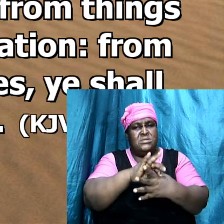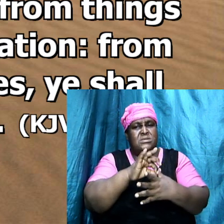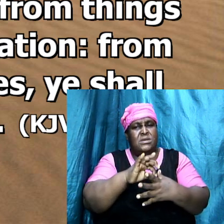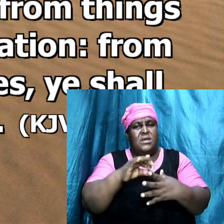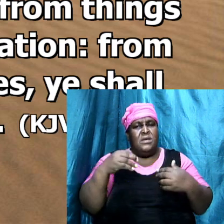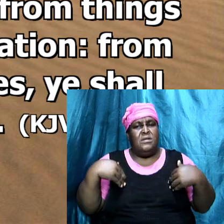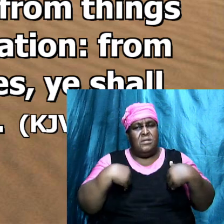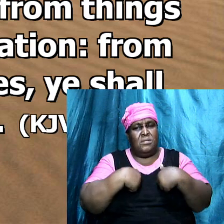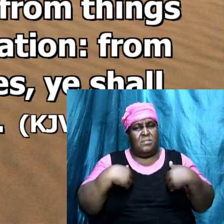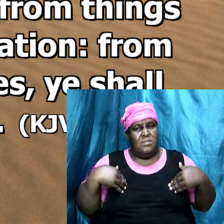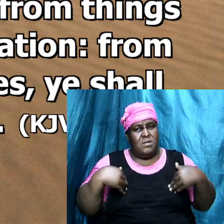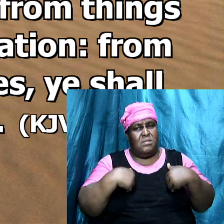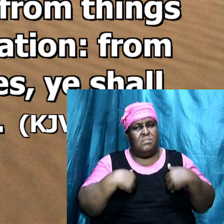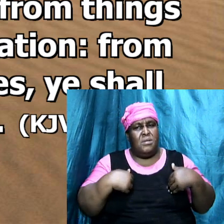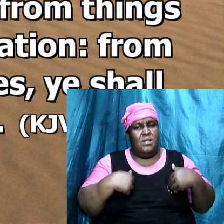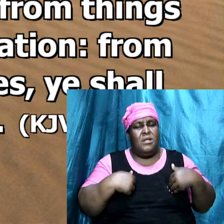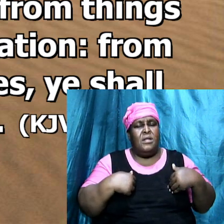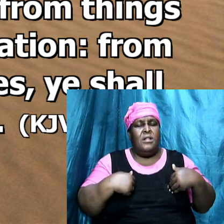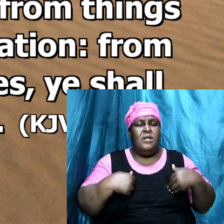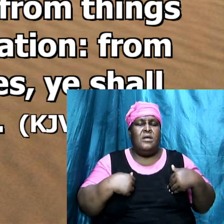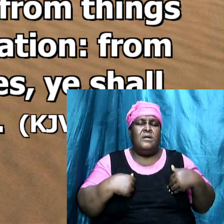sexual immorality